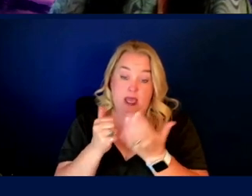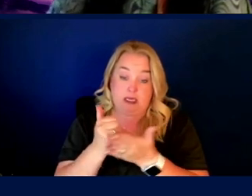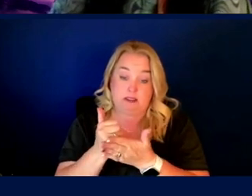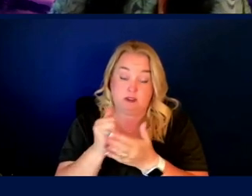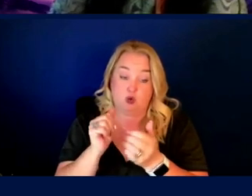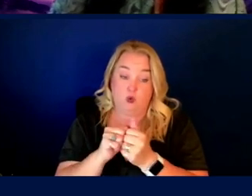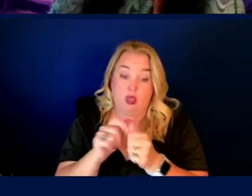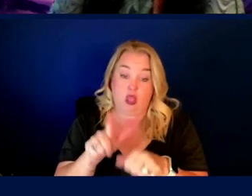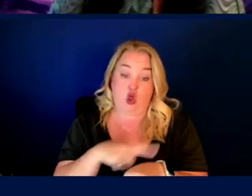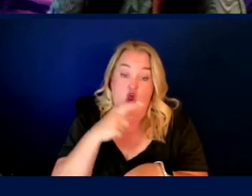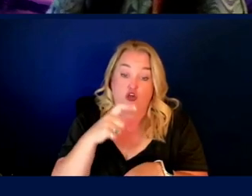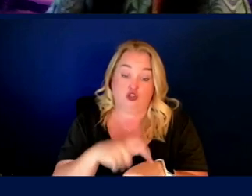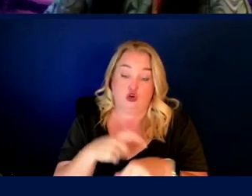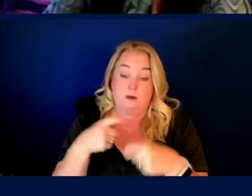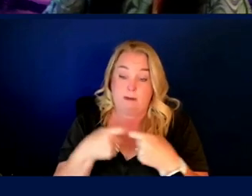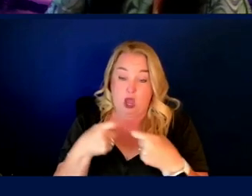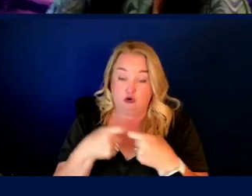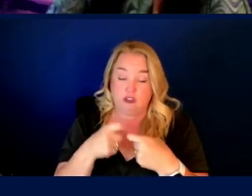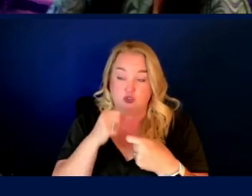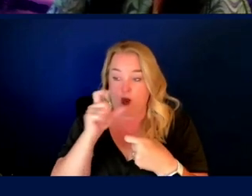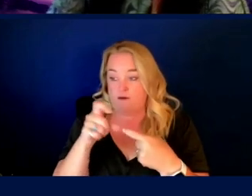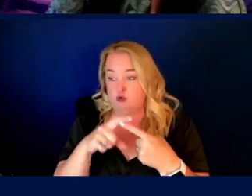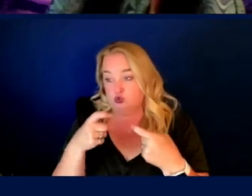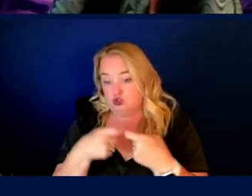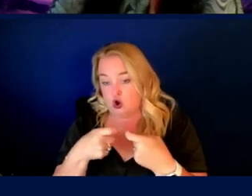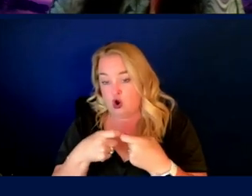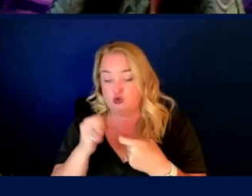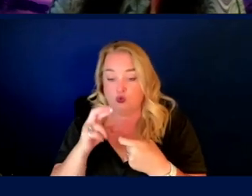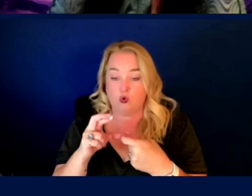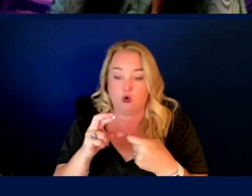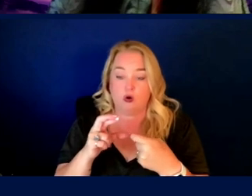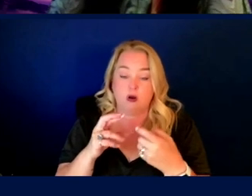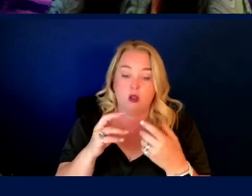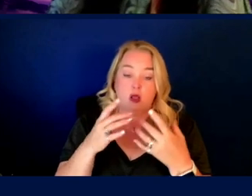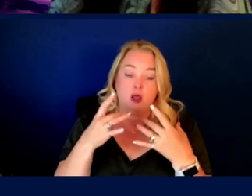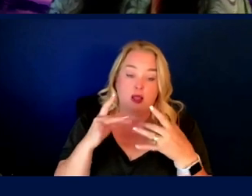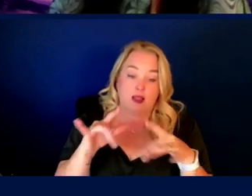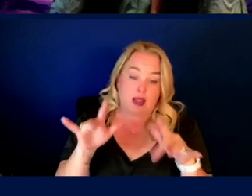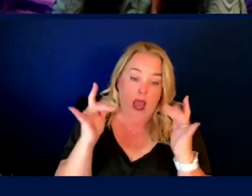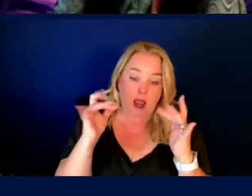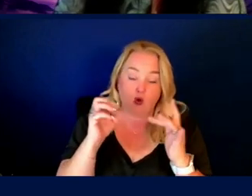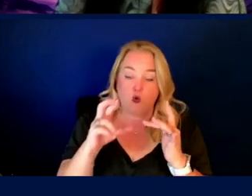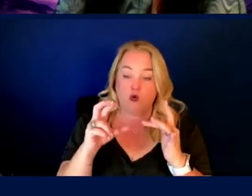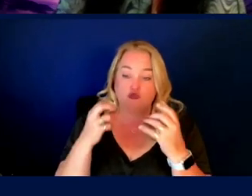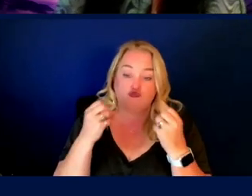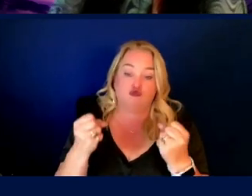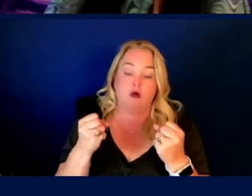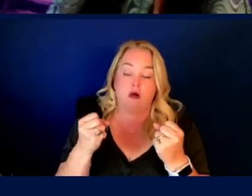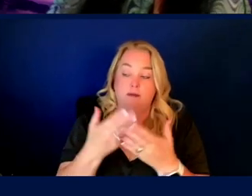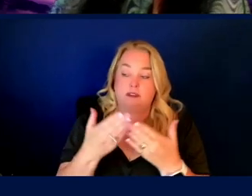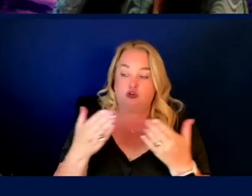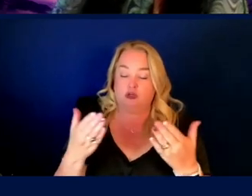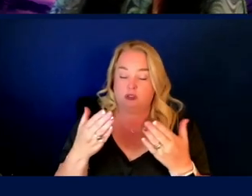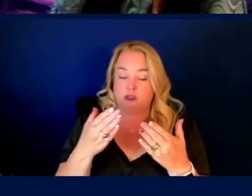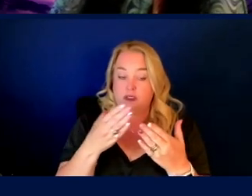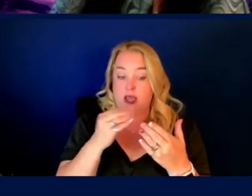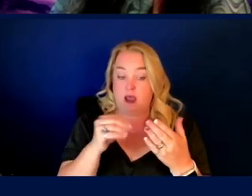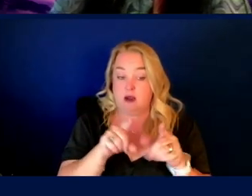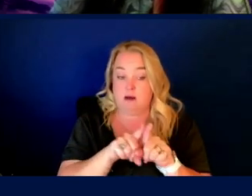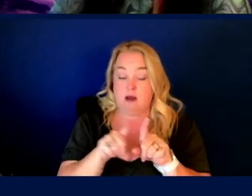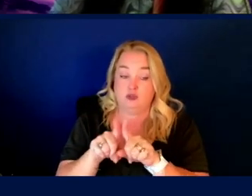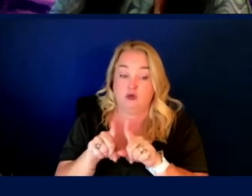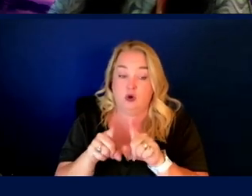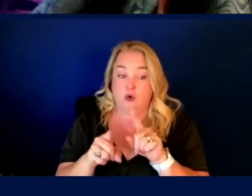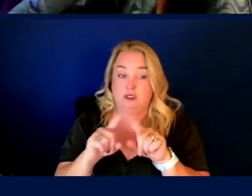term batteries that don't have to be charged as often lighter or stronger materials and more ergonomic systems, as well as are there opportunities